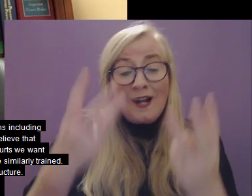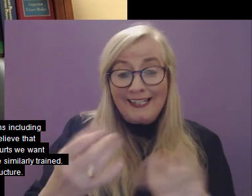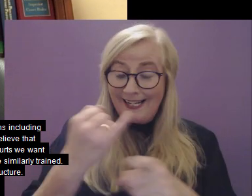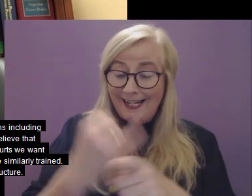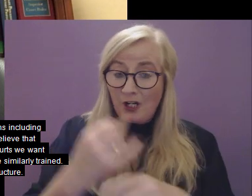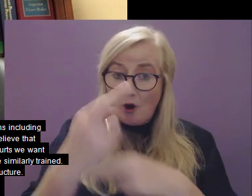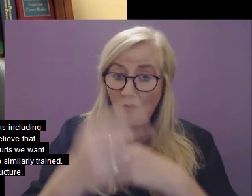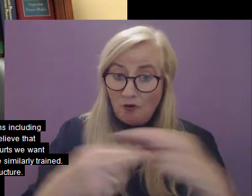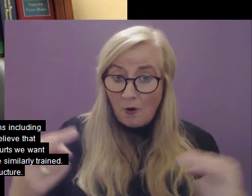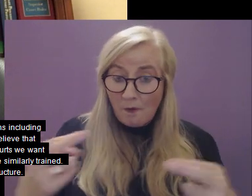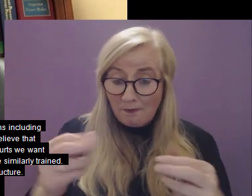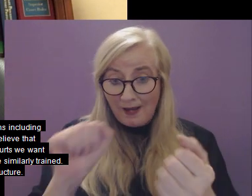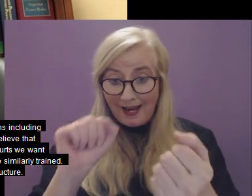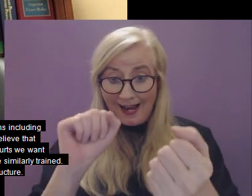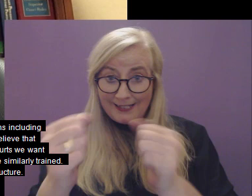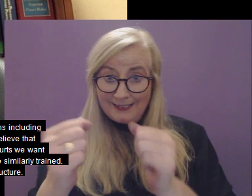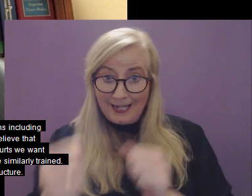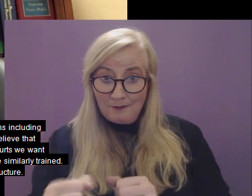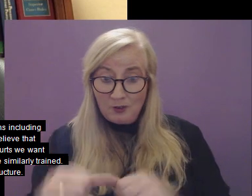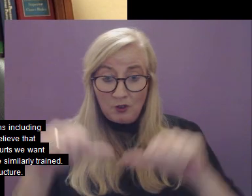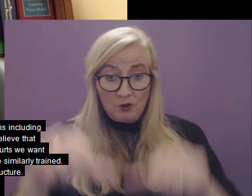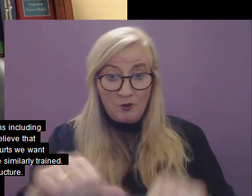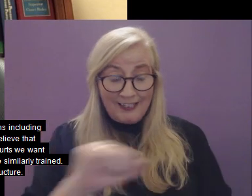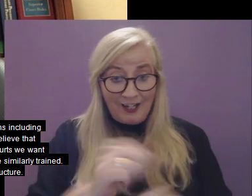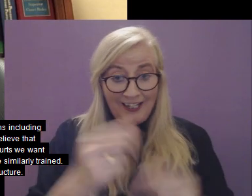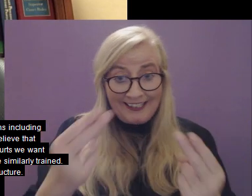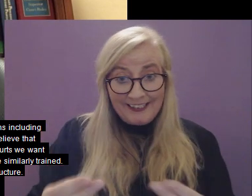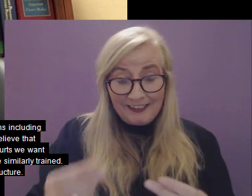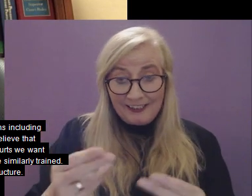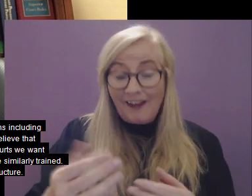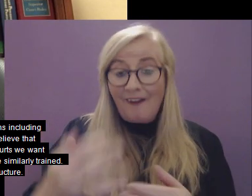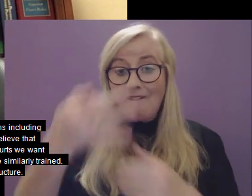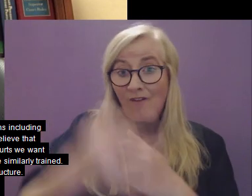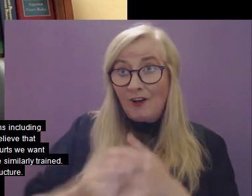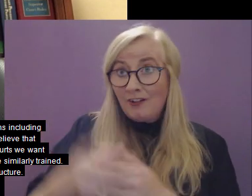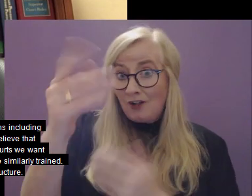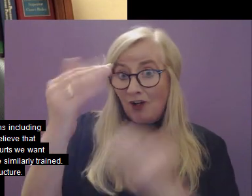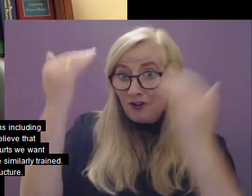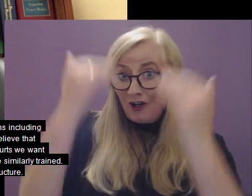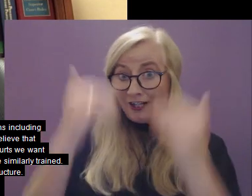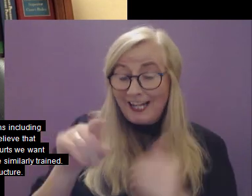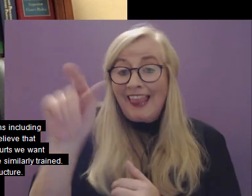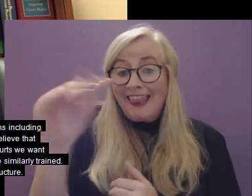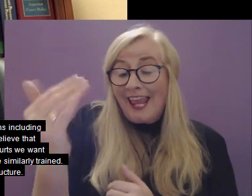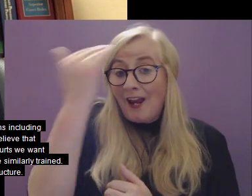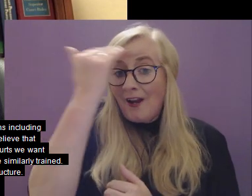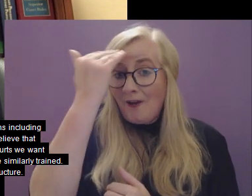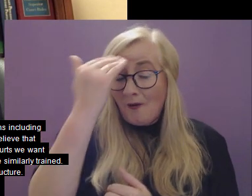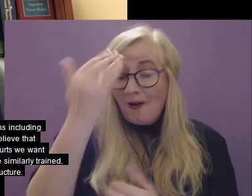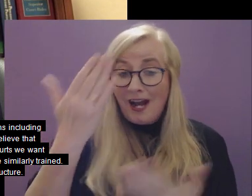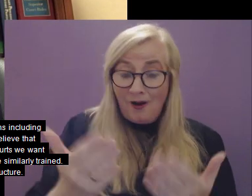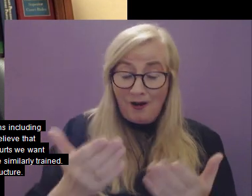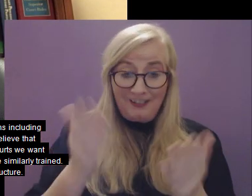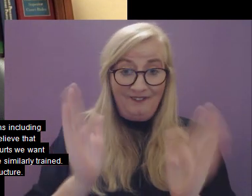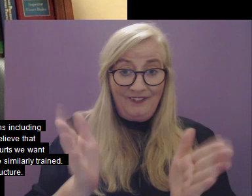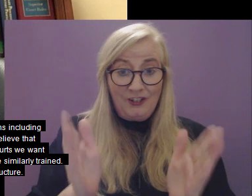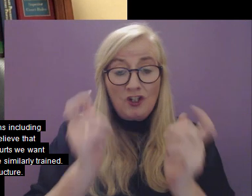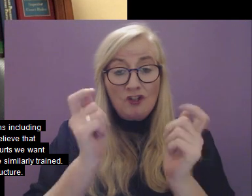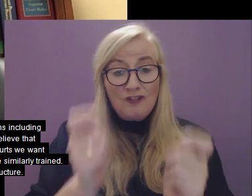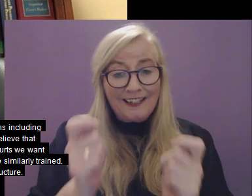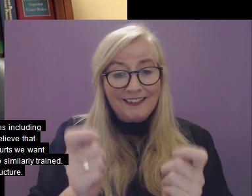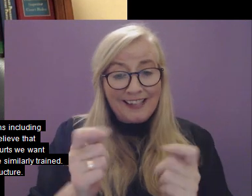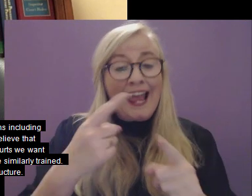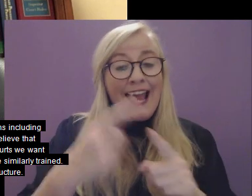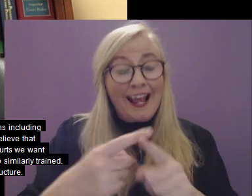them to be in a room best adapted to their needs in front of a judge who is trained on the rights of persons with disabilities and